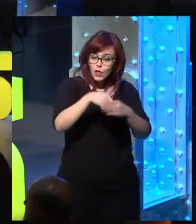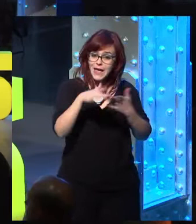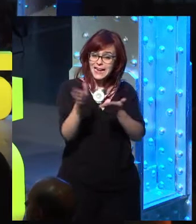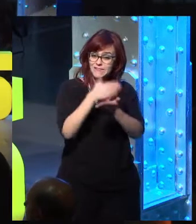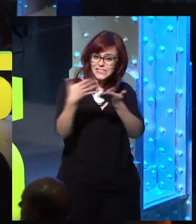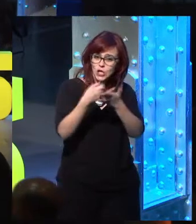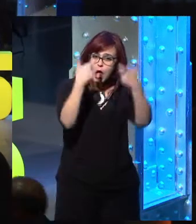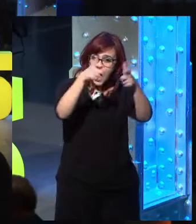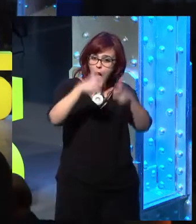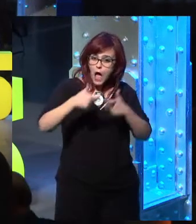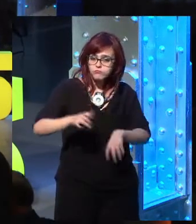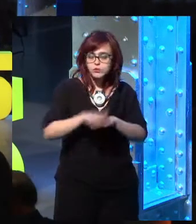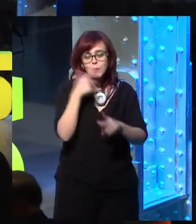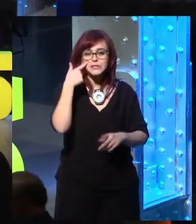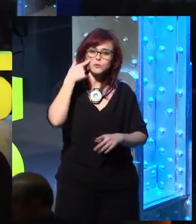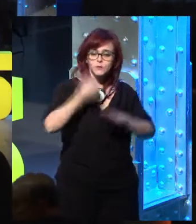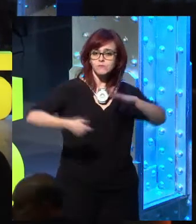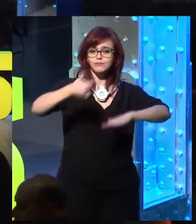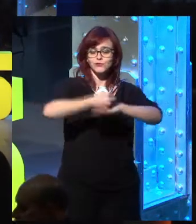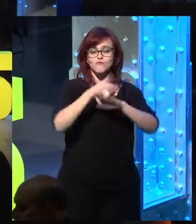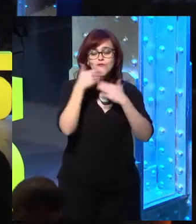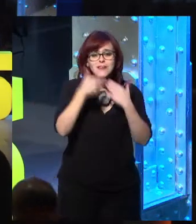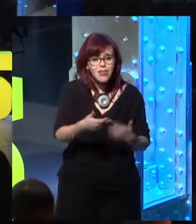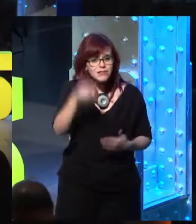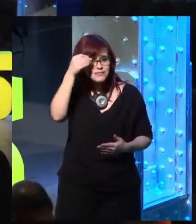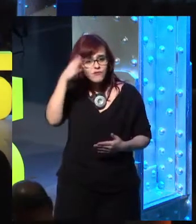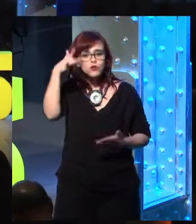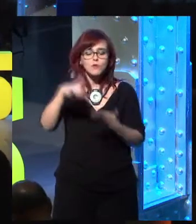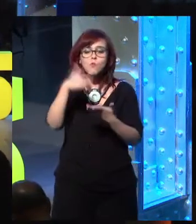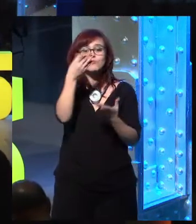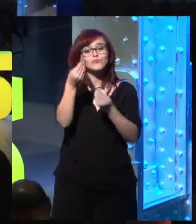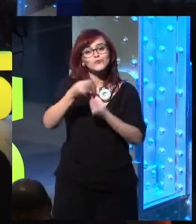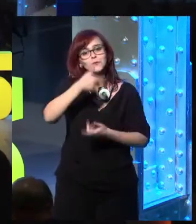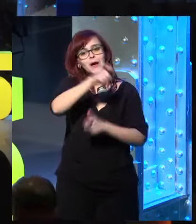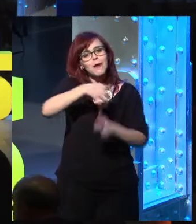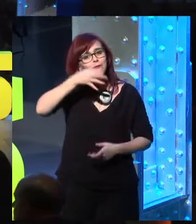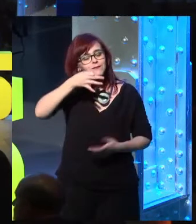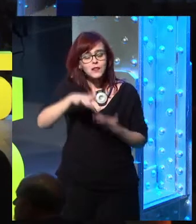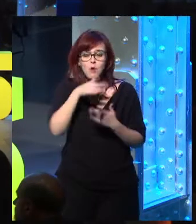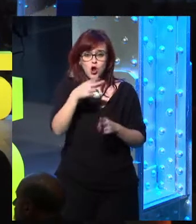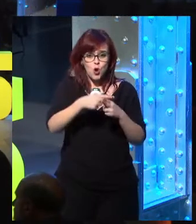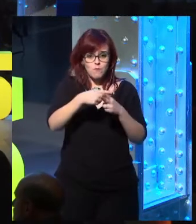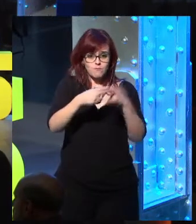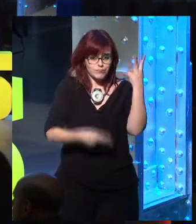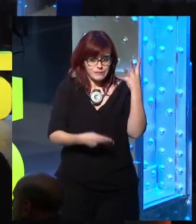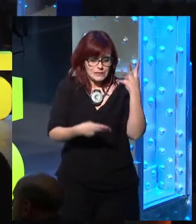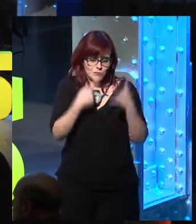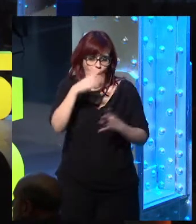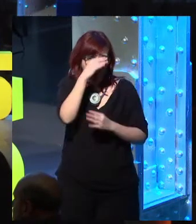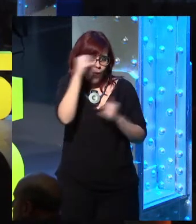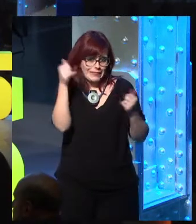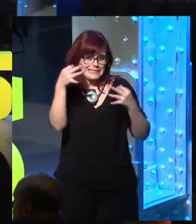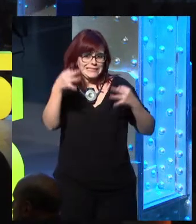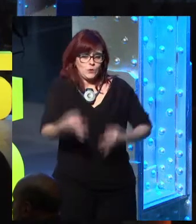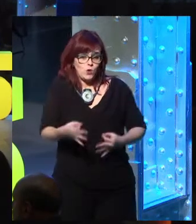in this magazine. This supervision, thanks to their wisdom, I'm really thankful. I don't want to say all their